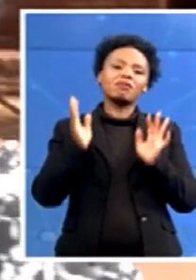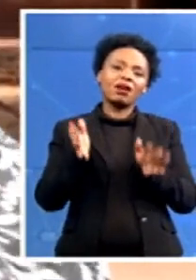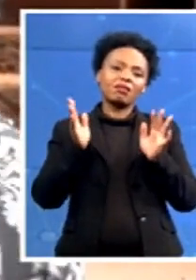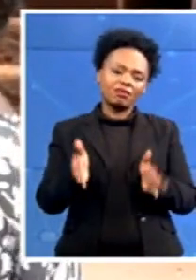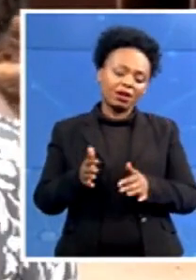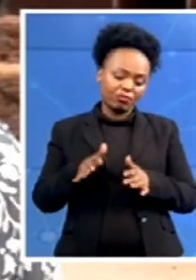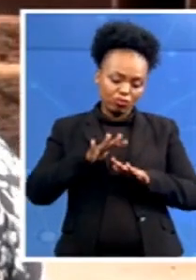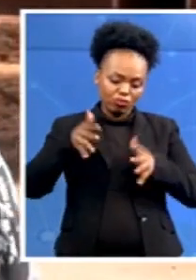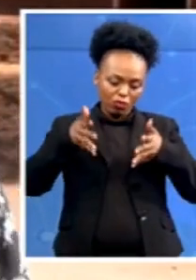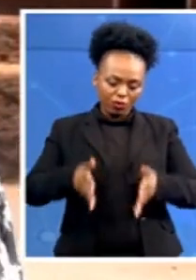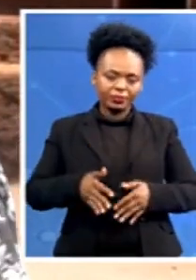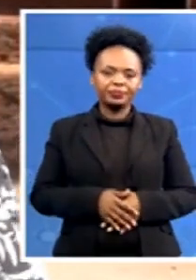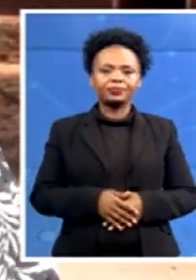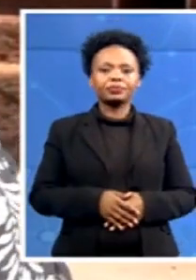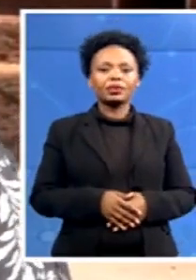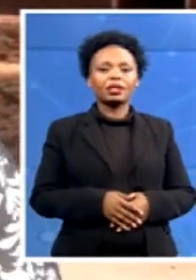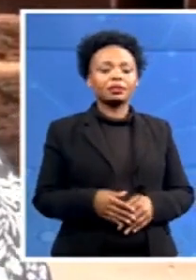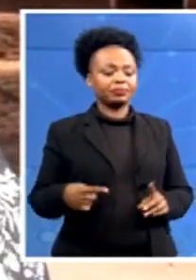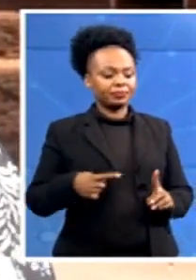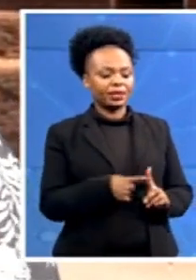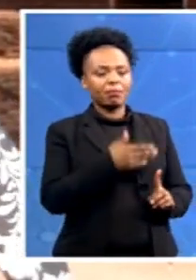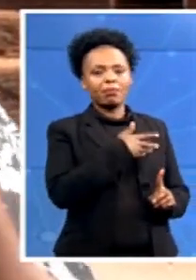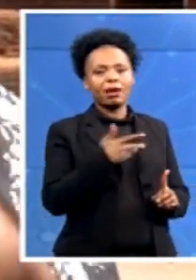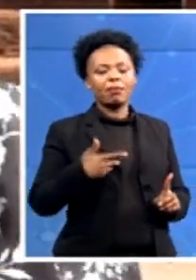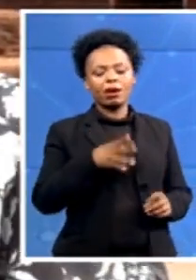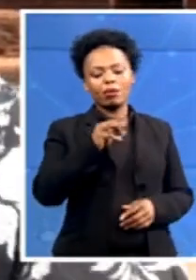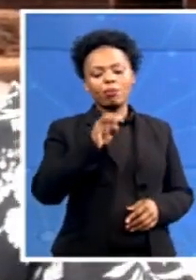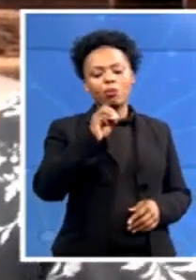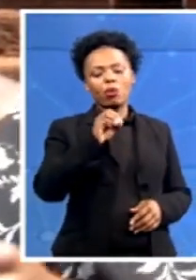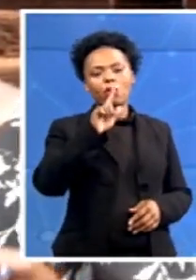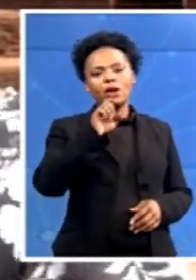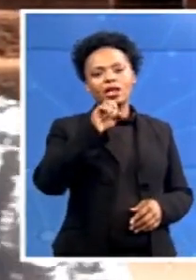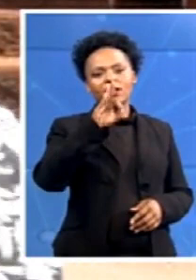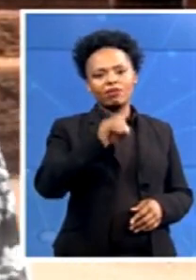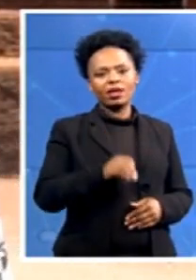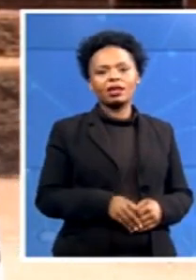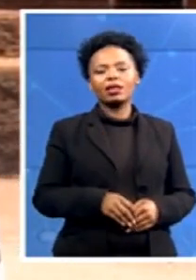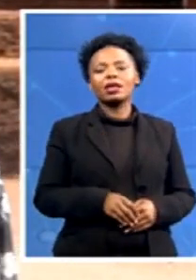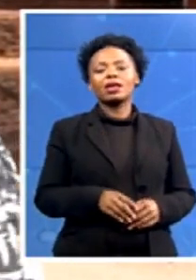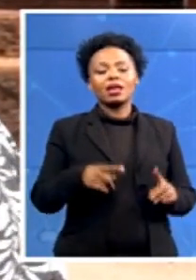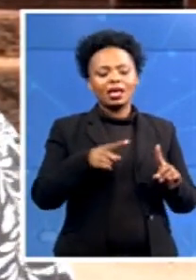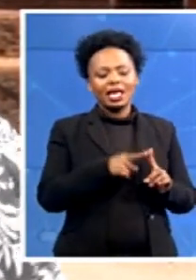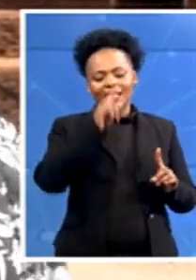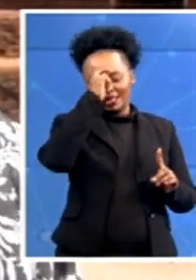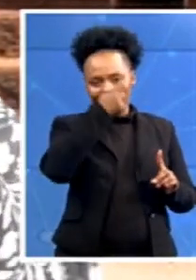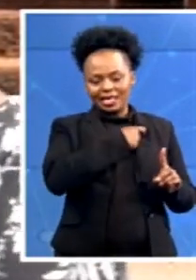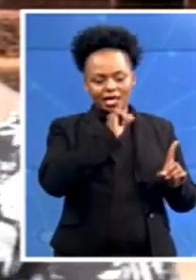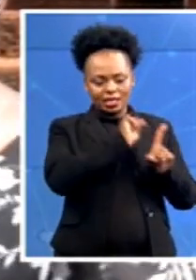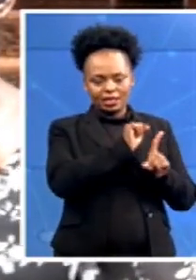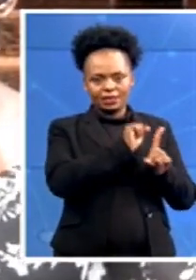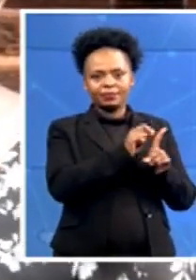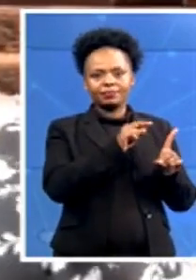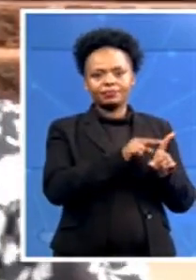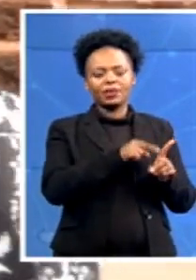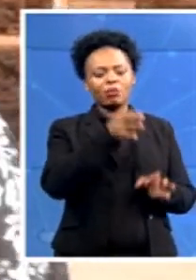over there. Right now, we are joined by a son, a younger person, just to speak about political education in this vicinity